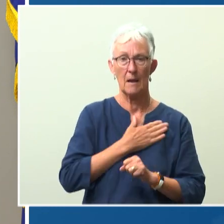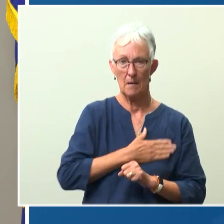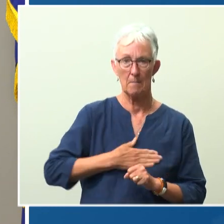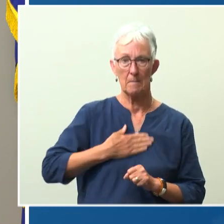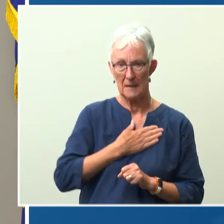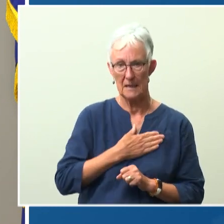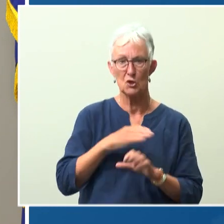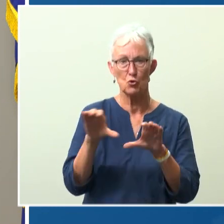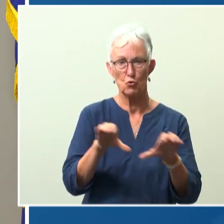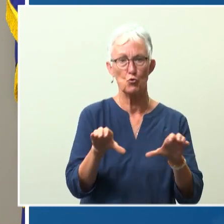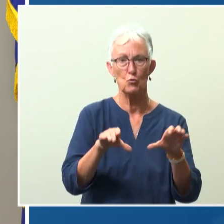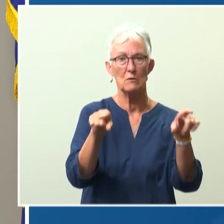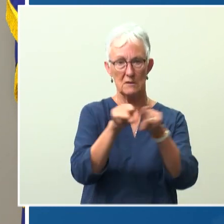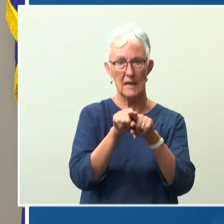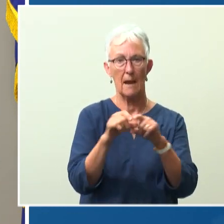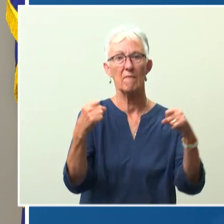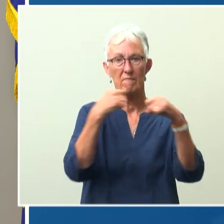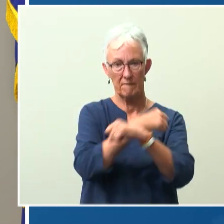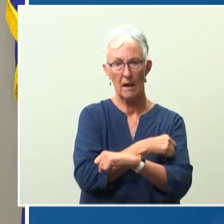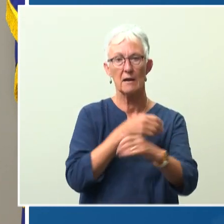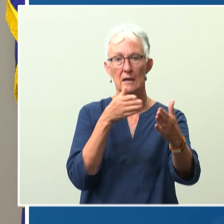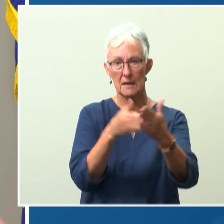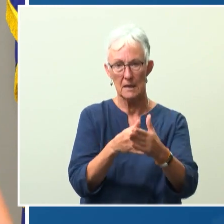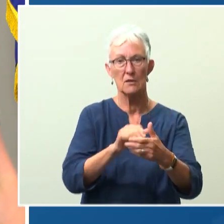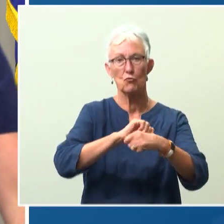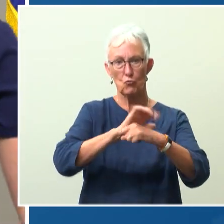I appreciate your attention today. Thank you.